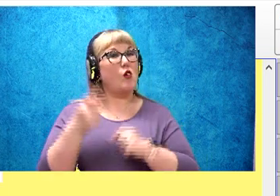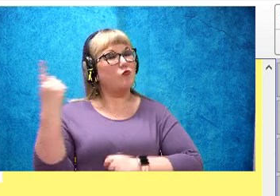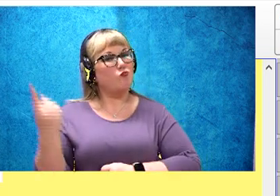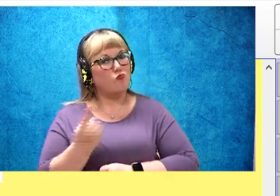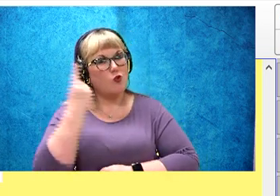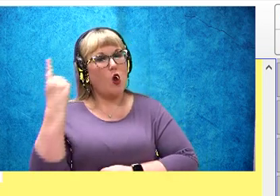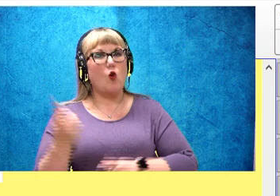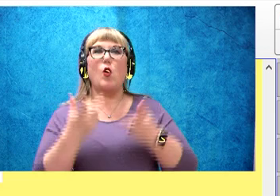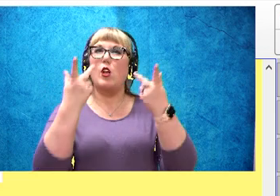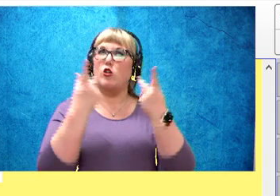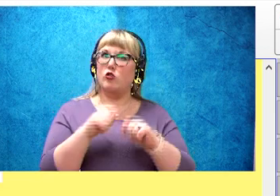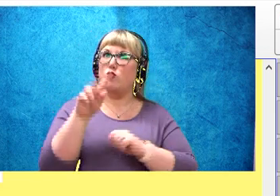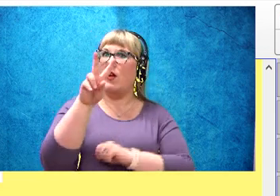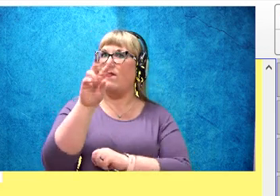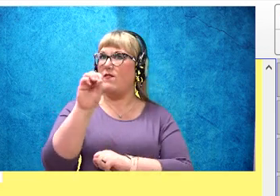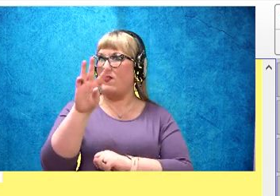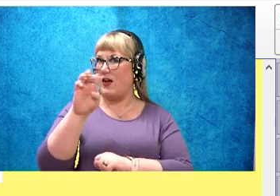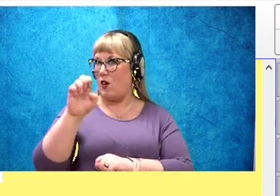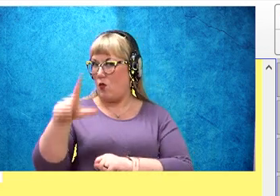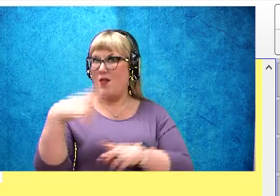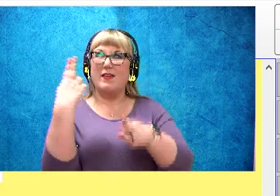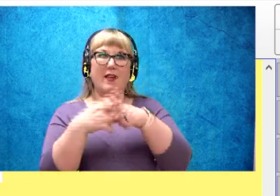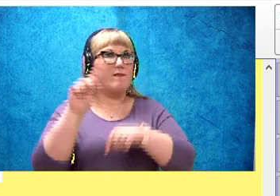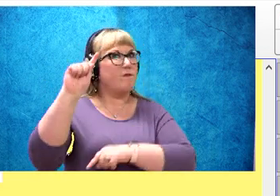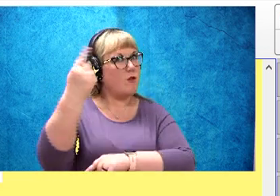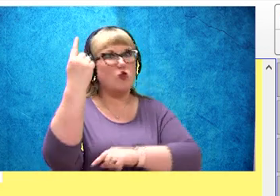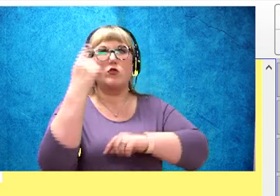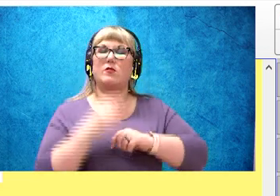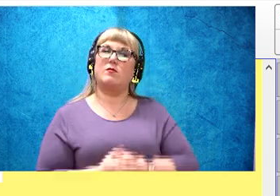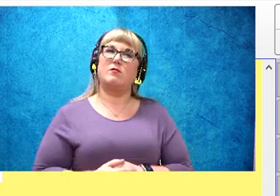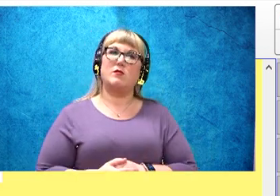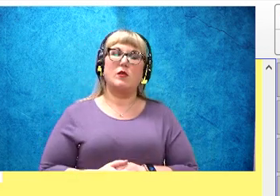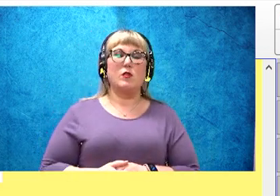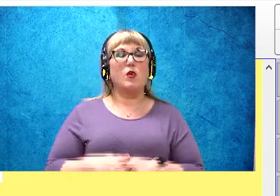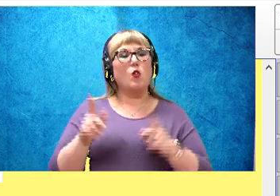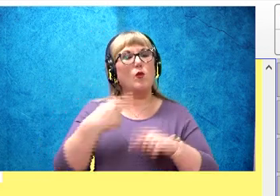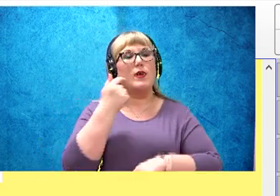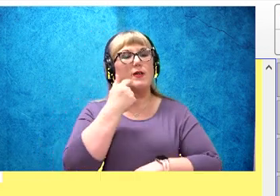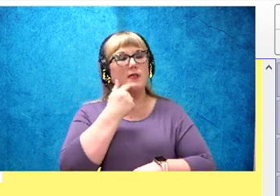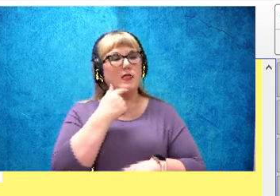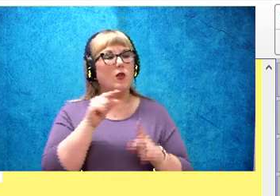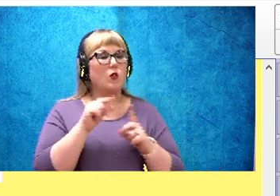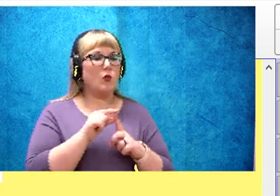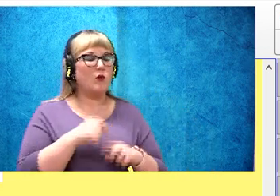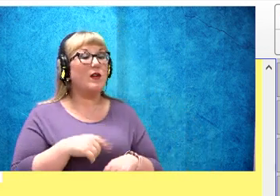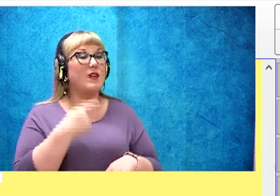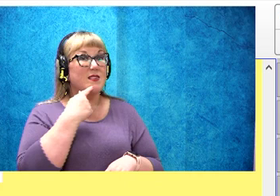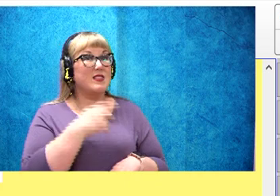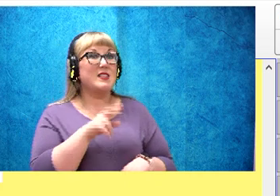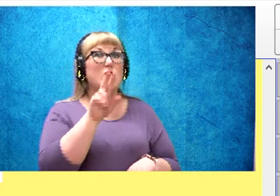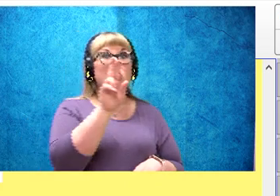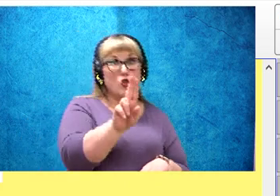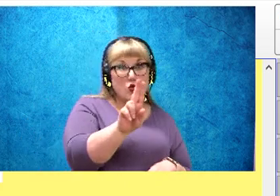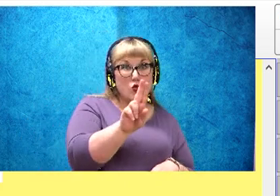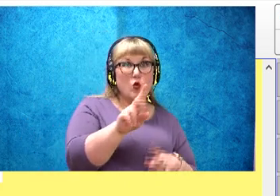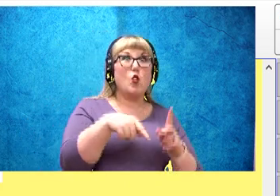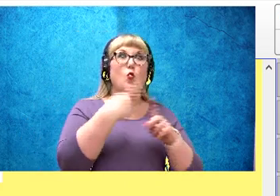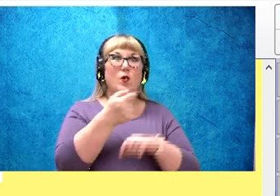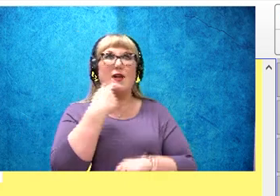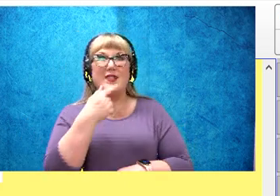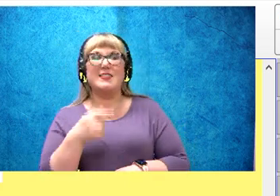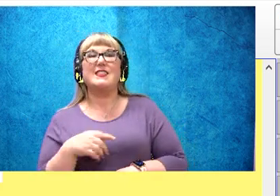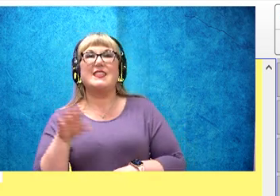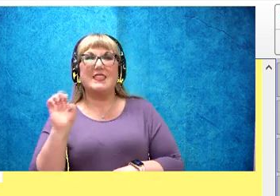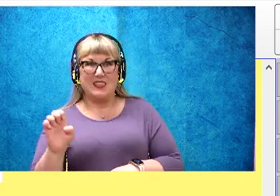try the vowel name first. So when I sound these words out, I'm going to say U when I see Magic E.